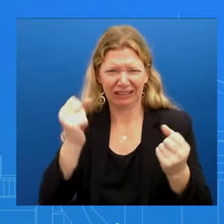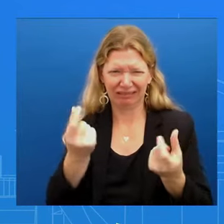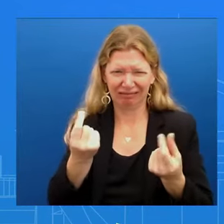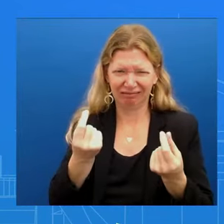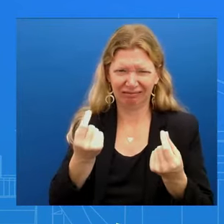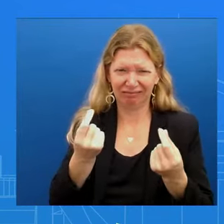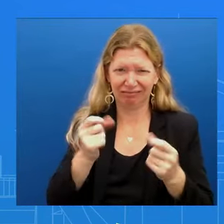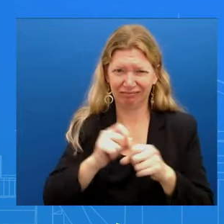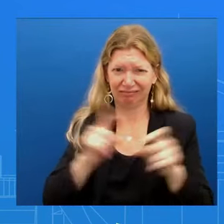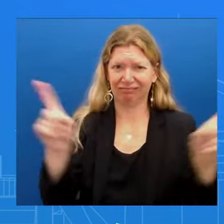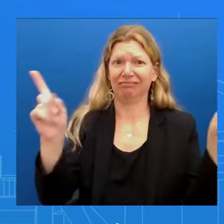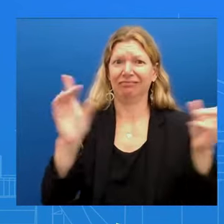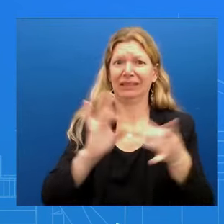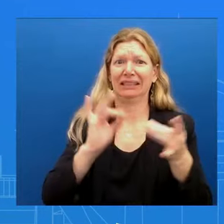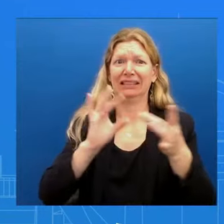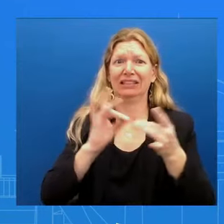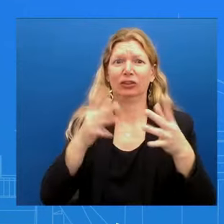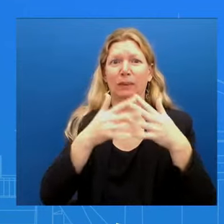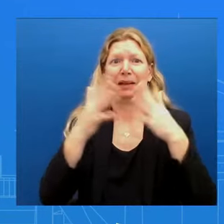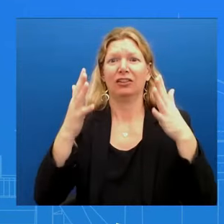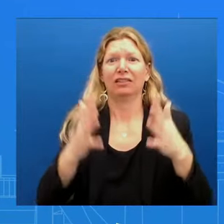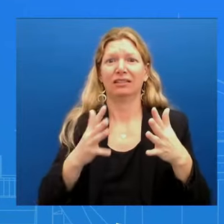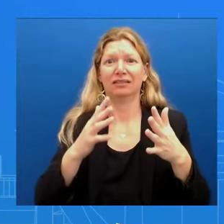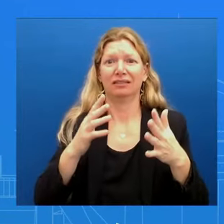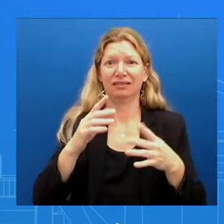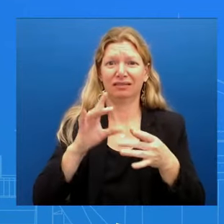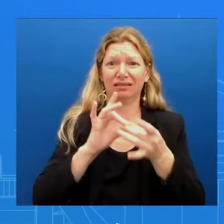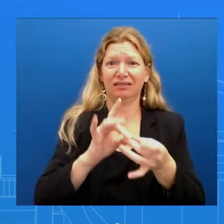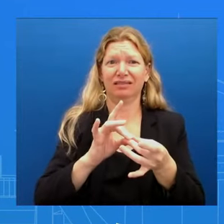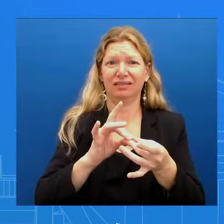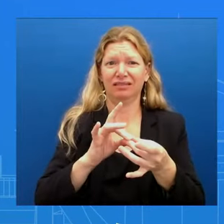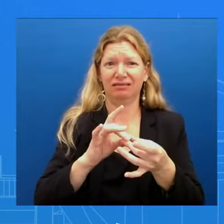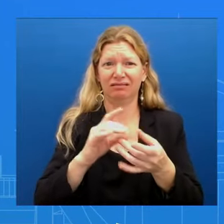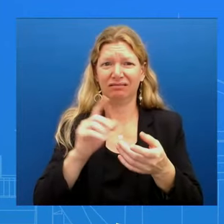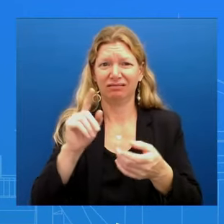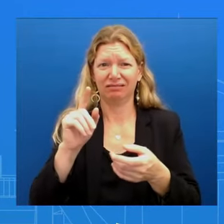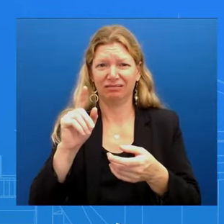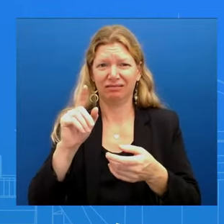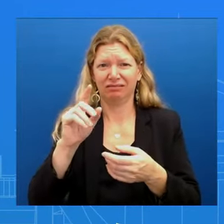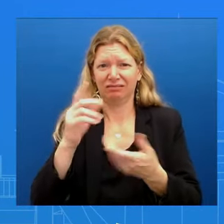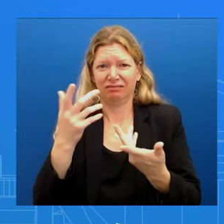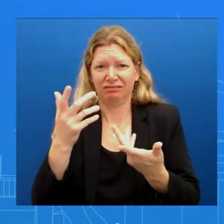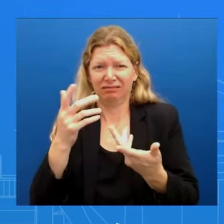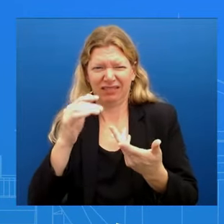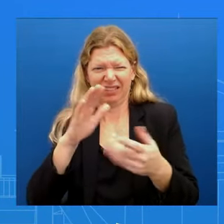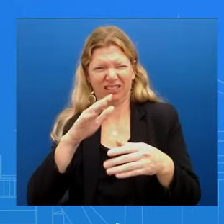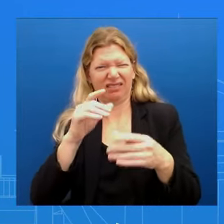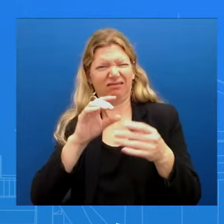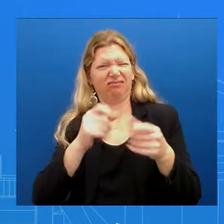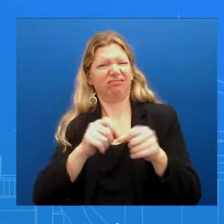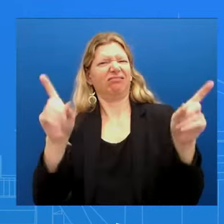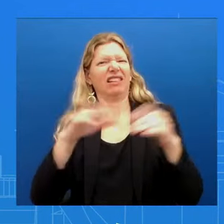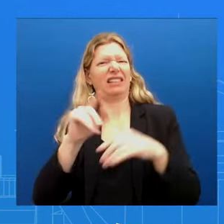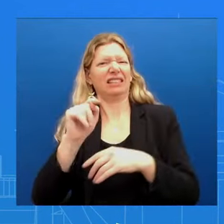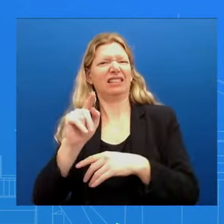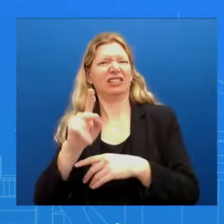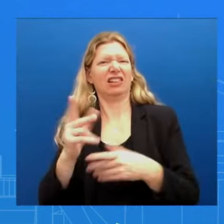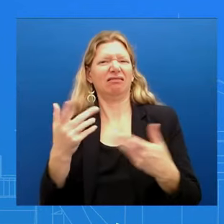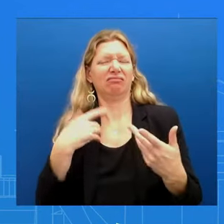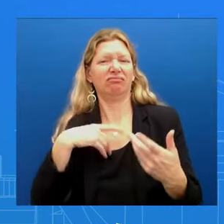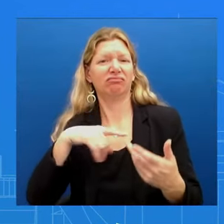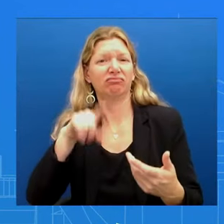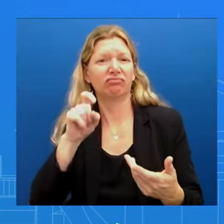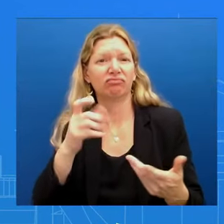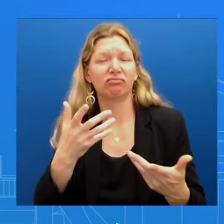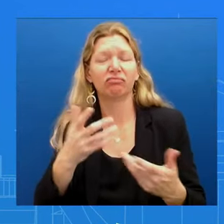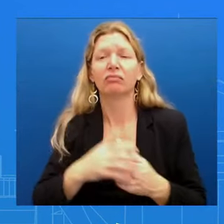About the safety of TikTok by doing that I'd have to refer you to the campaign on that decision Thanks, Green Thanks, Admiral Sorry to press you on this issue